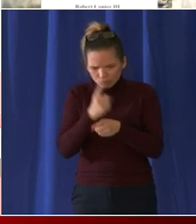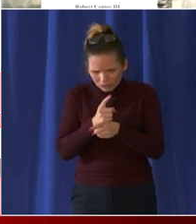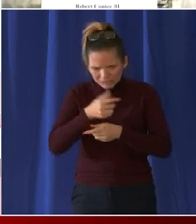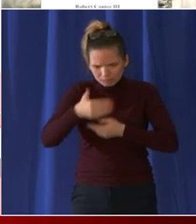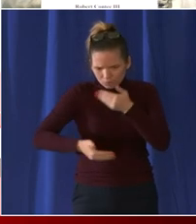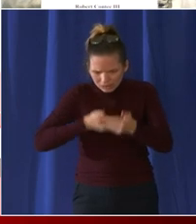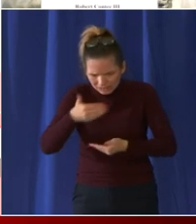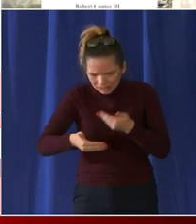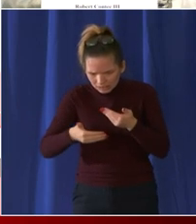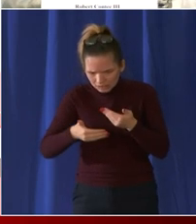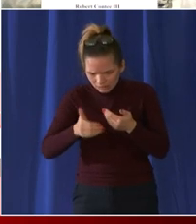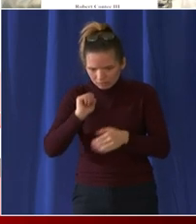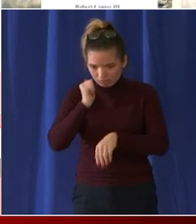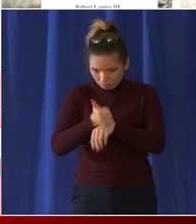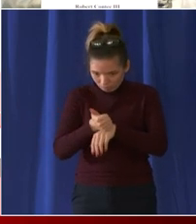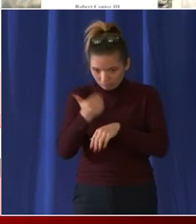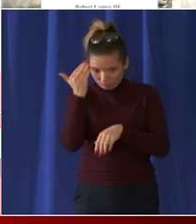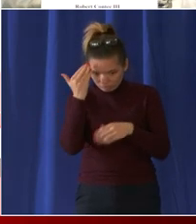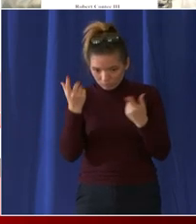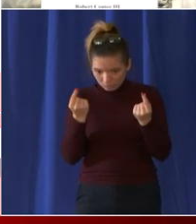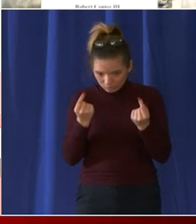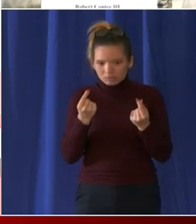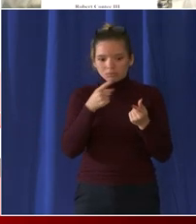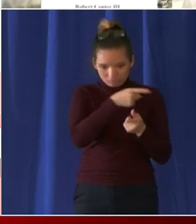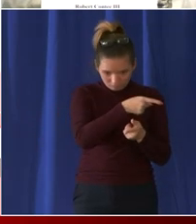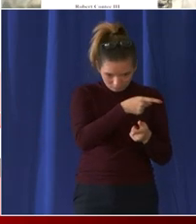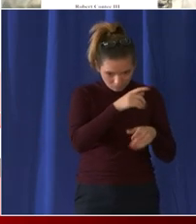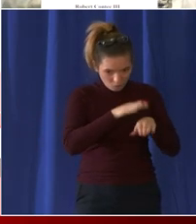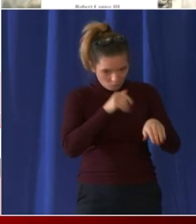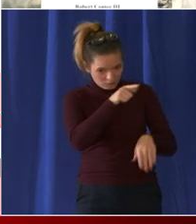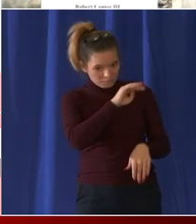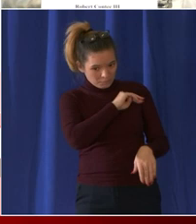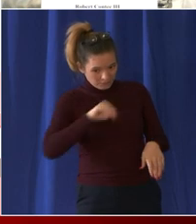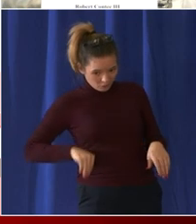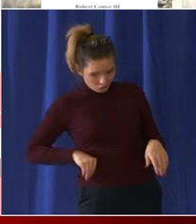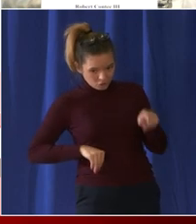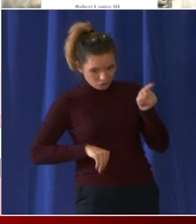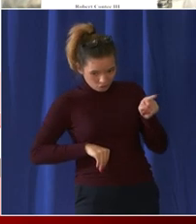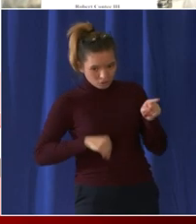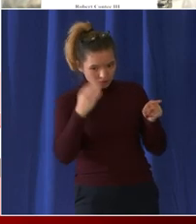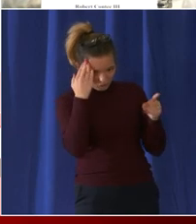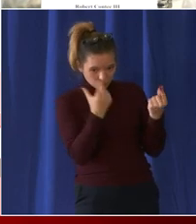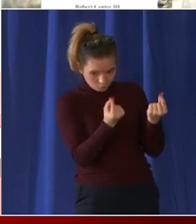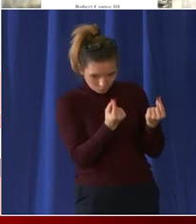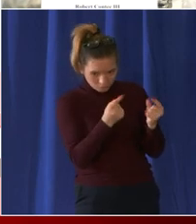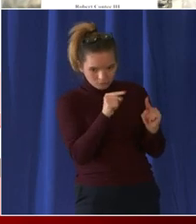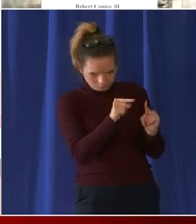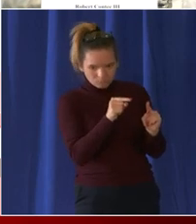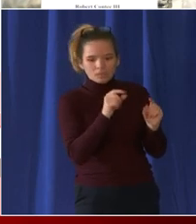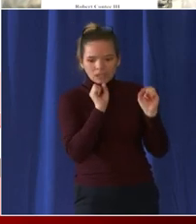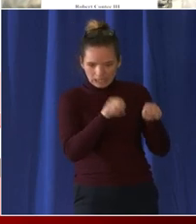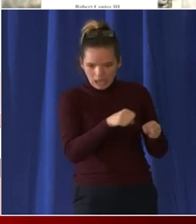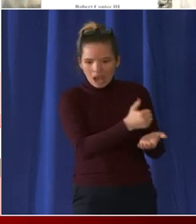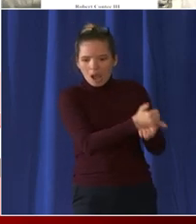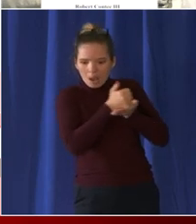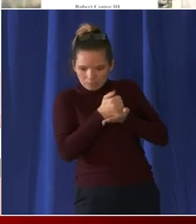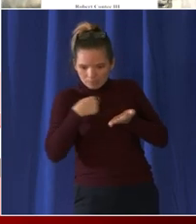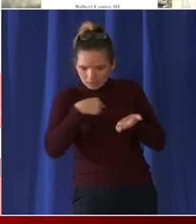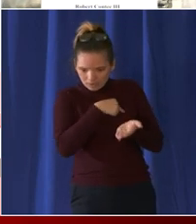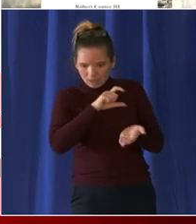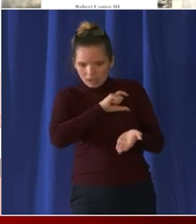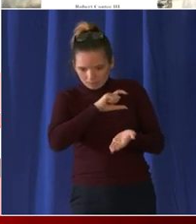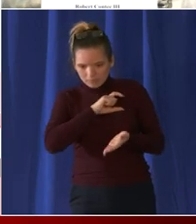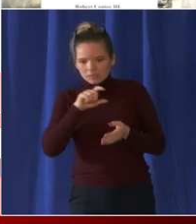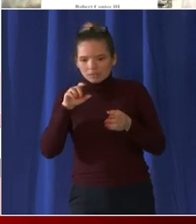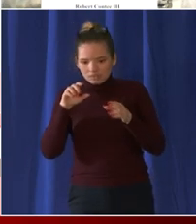national guard and all those kinds of things that the mayor needs at her disposal that certainly helps the metropolitan police department to do our jobs better uh that those